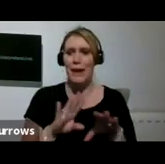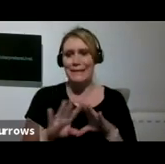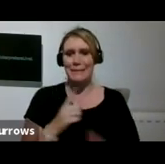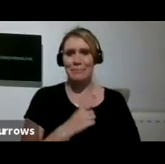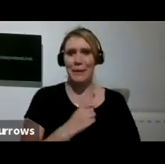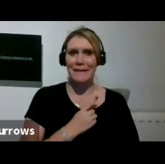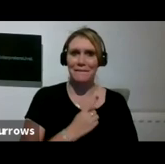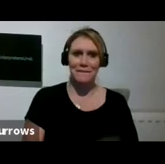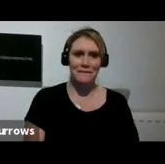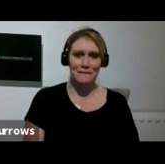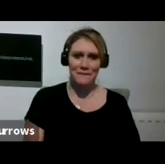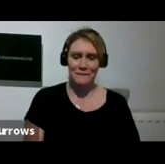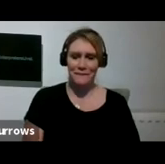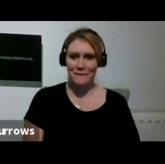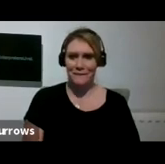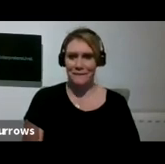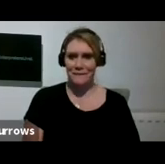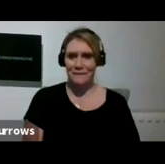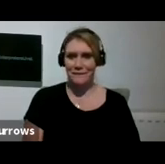Thank